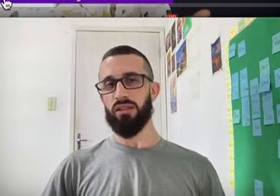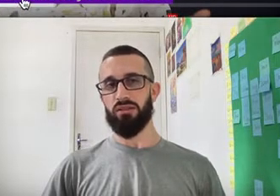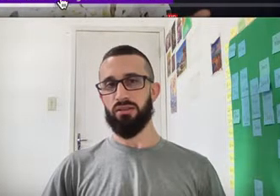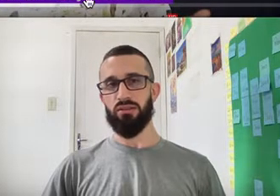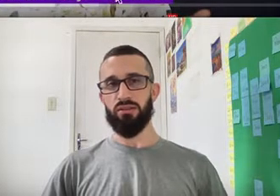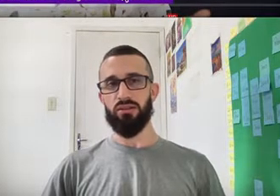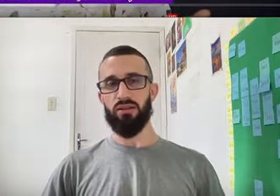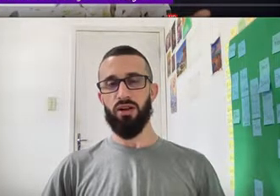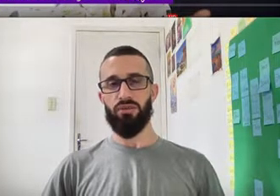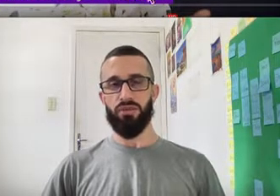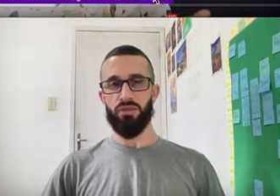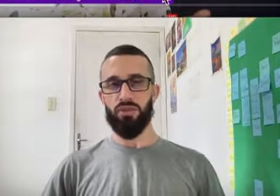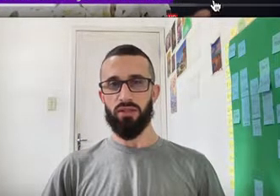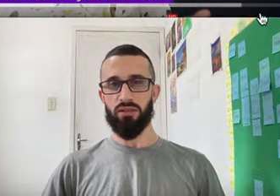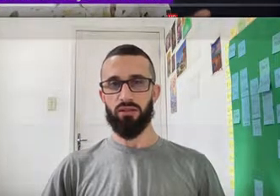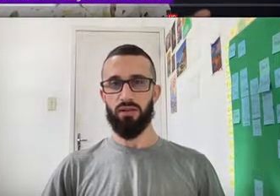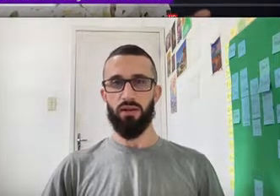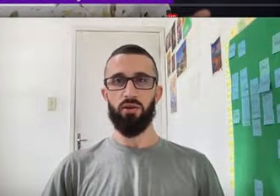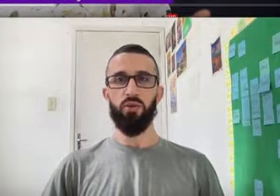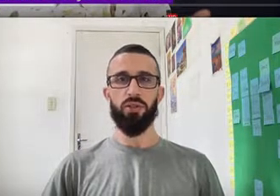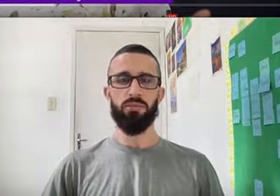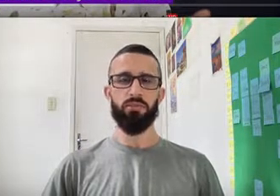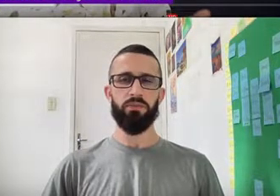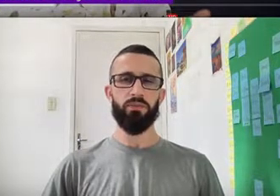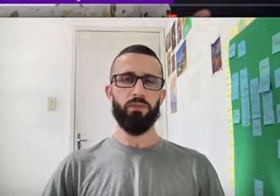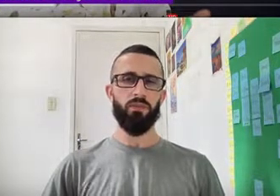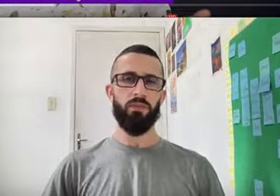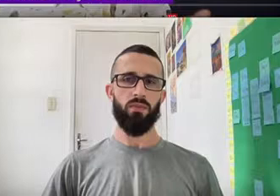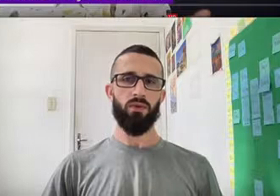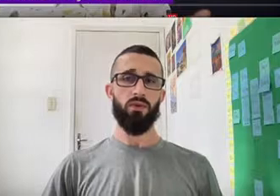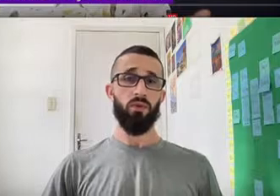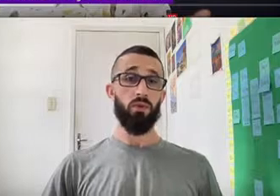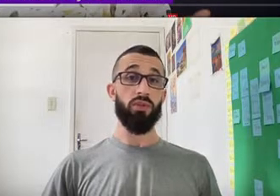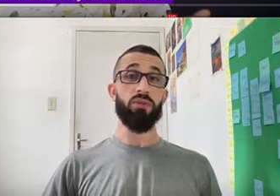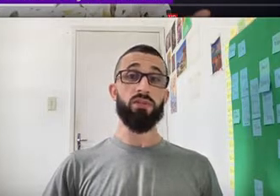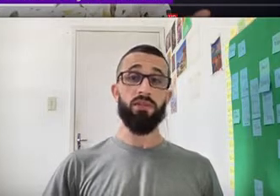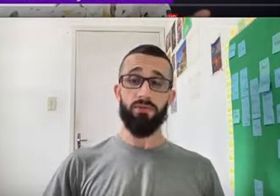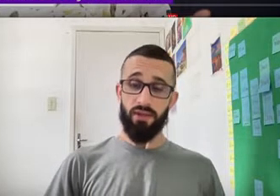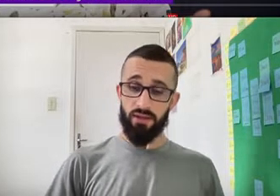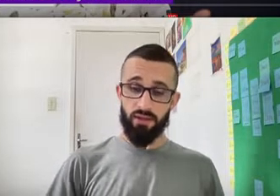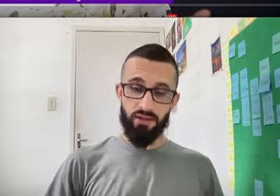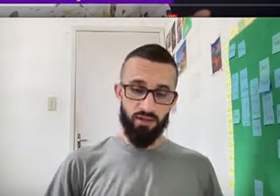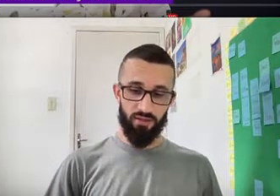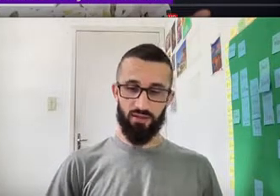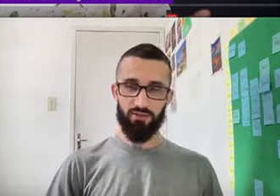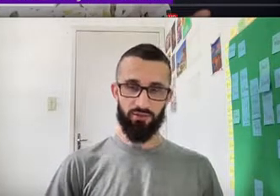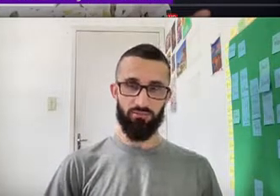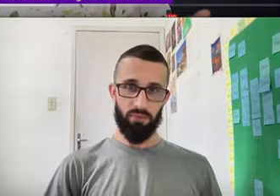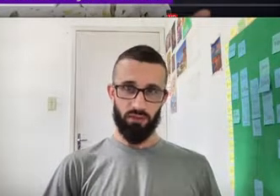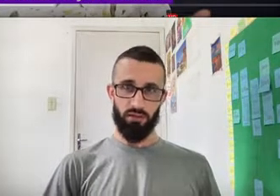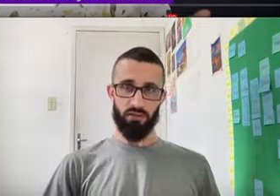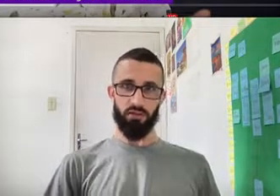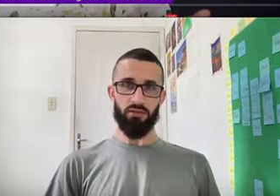Ticket On The Street Na Rua O Que Você Faria